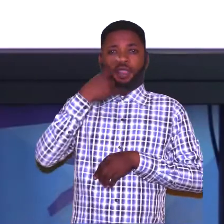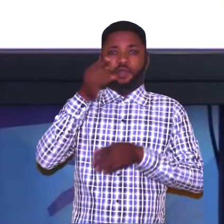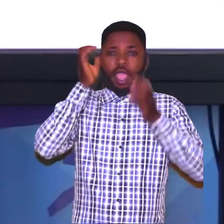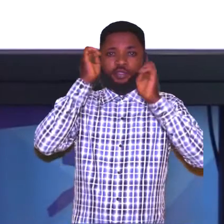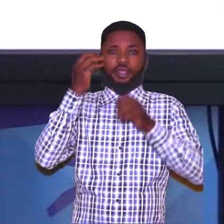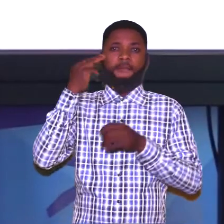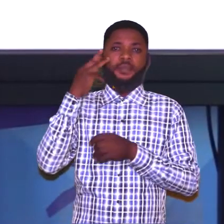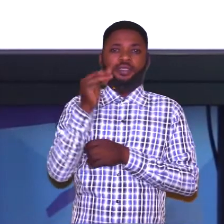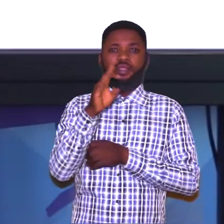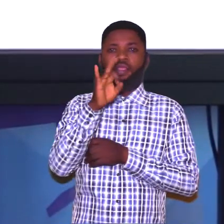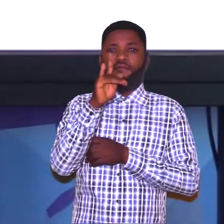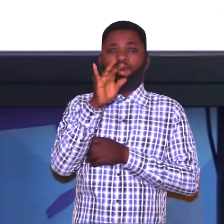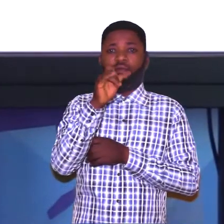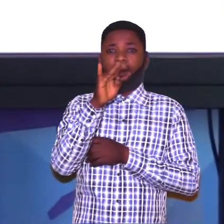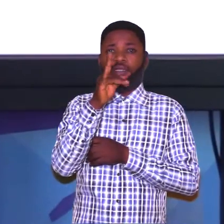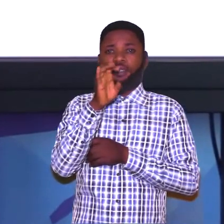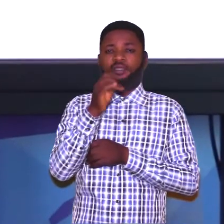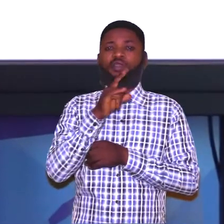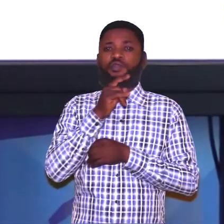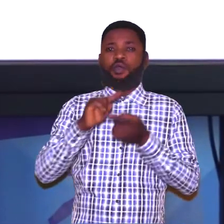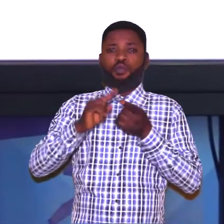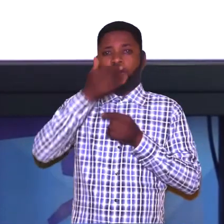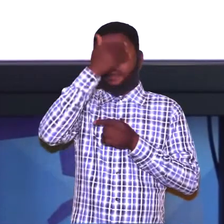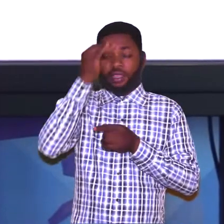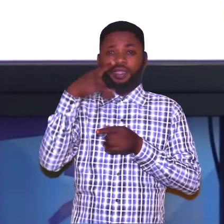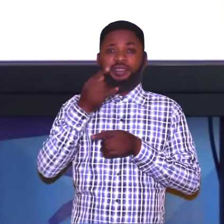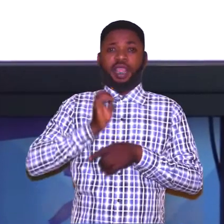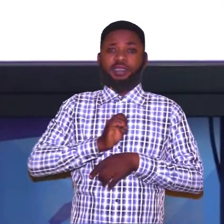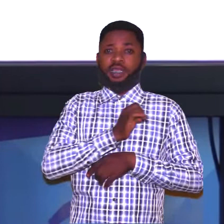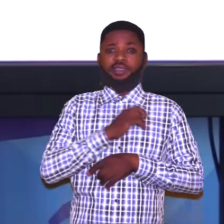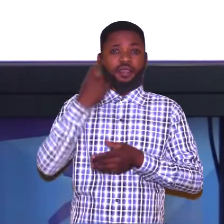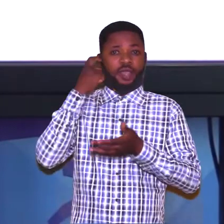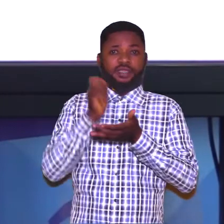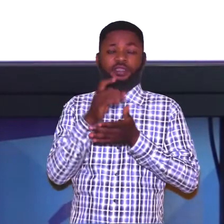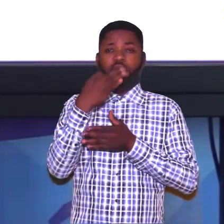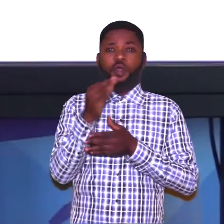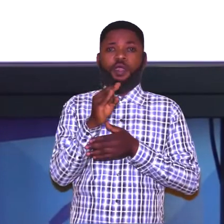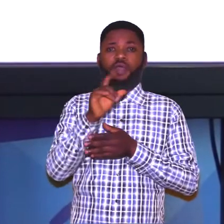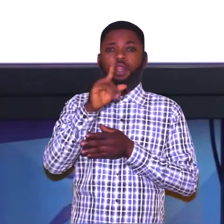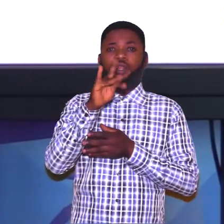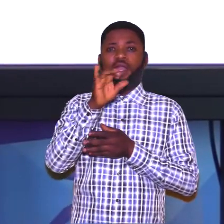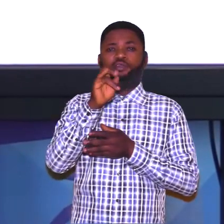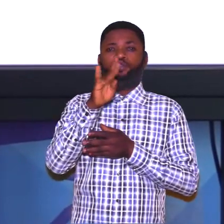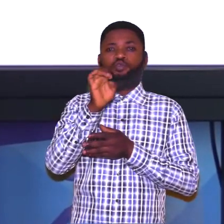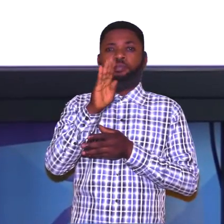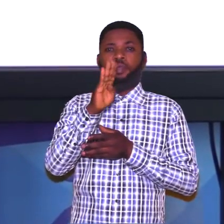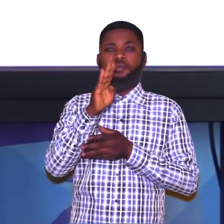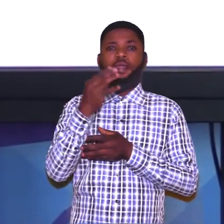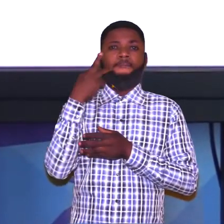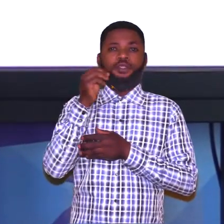education mrs folash adefisayo not to forget the executive secretary of last verb